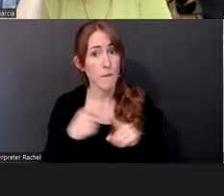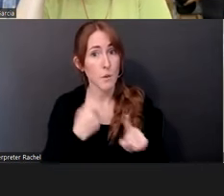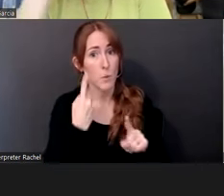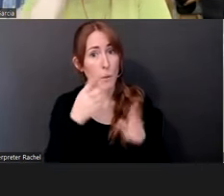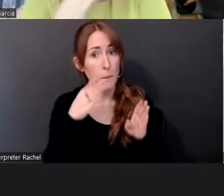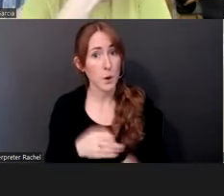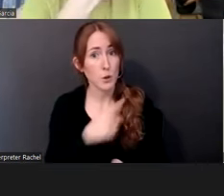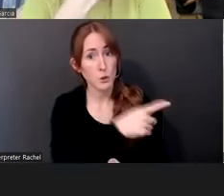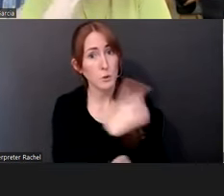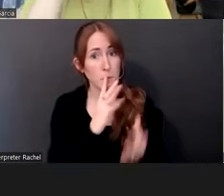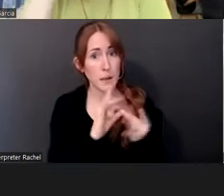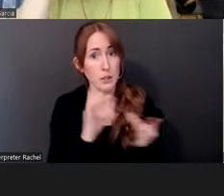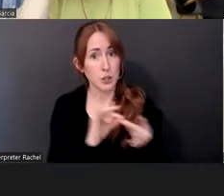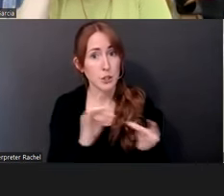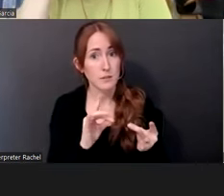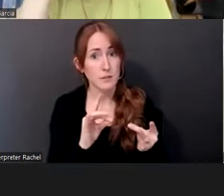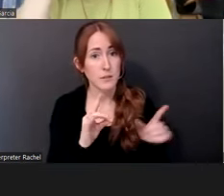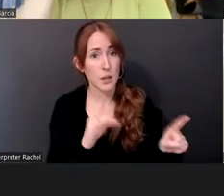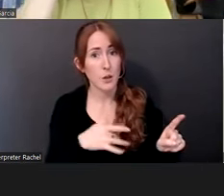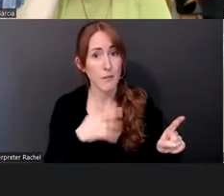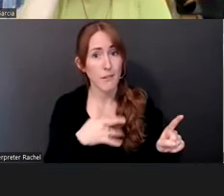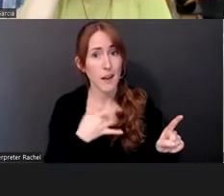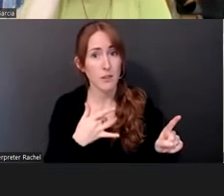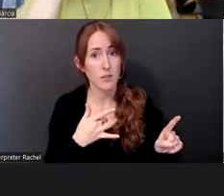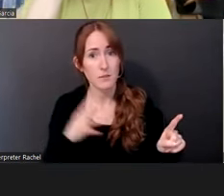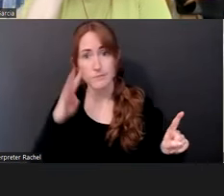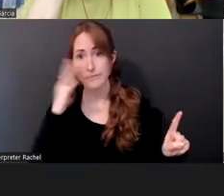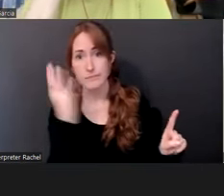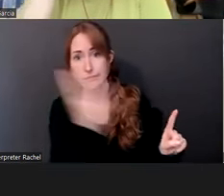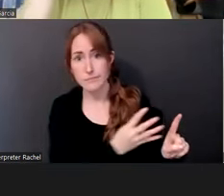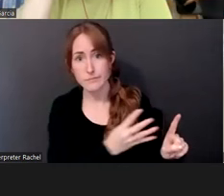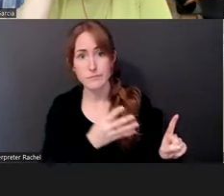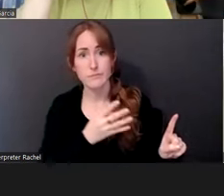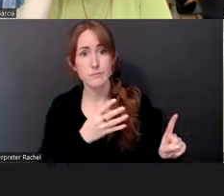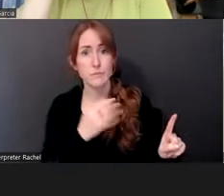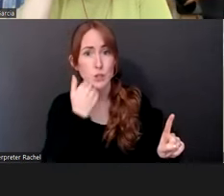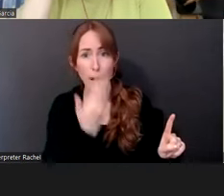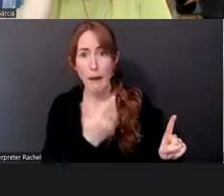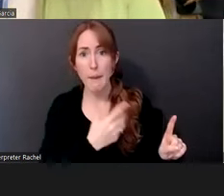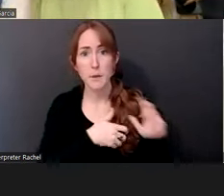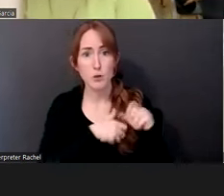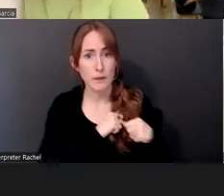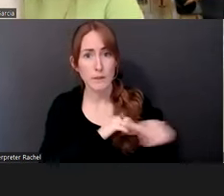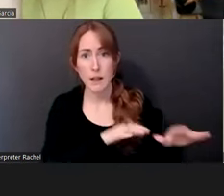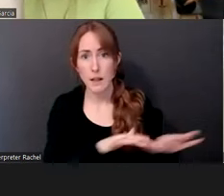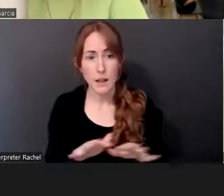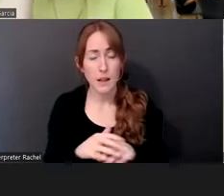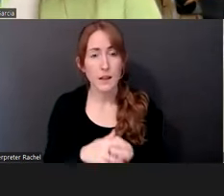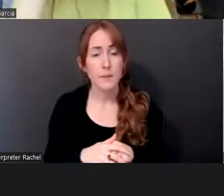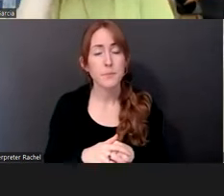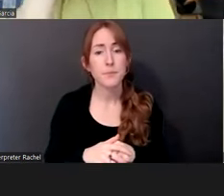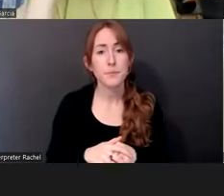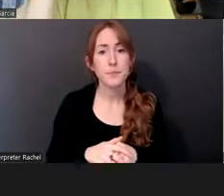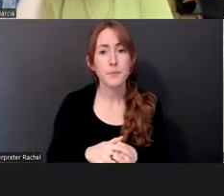you felt alienated from, you felt shame in front of and grief. And, you know, you, I was